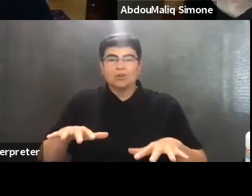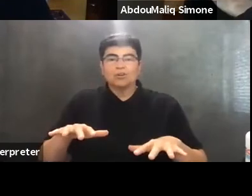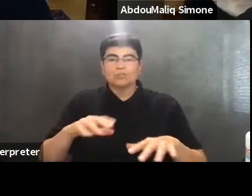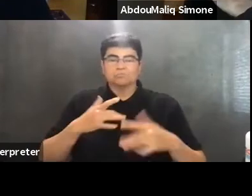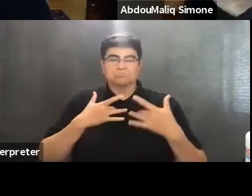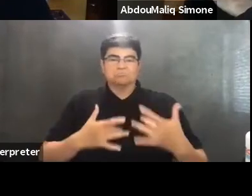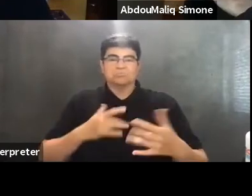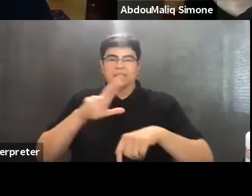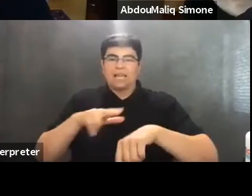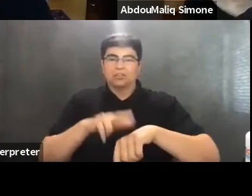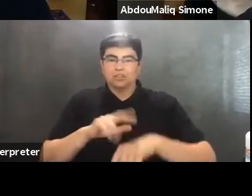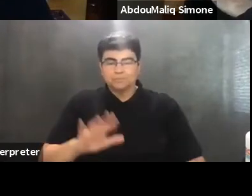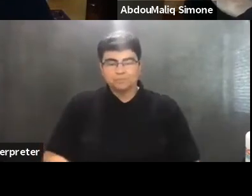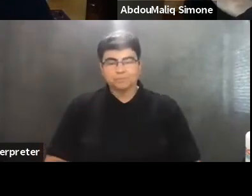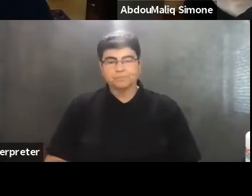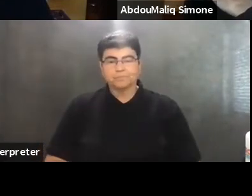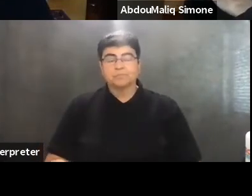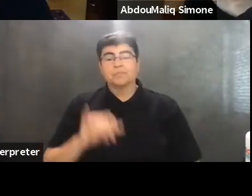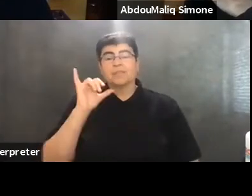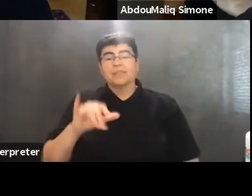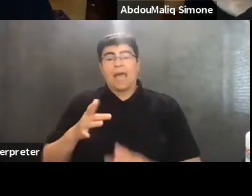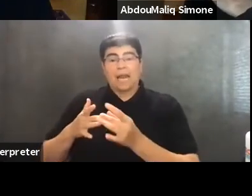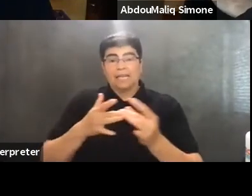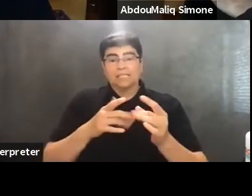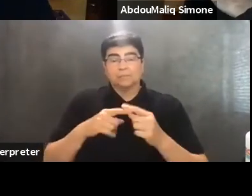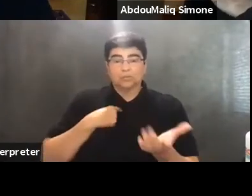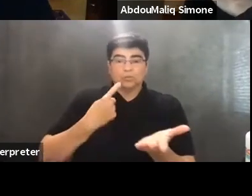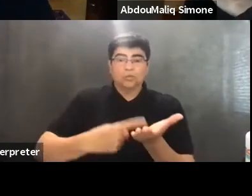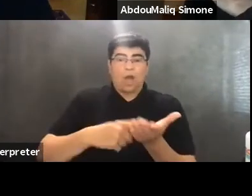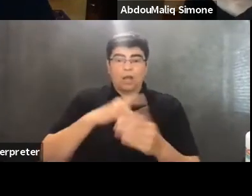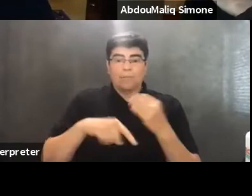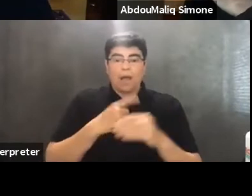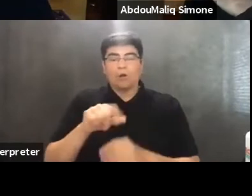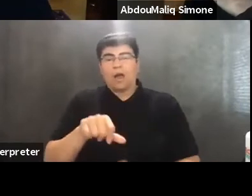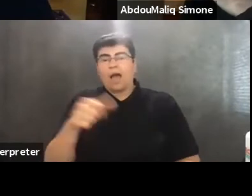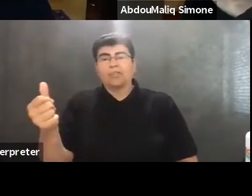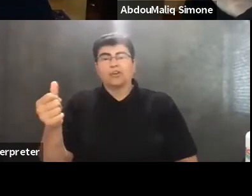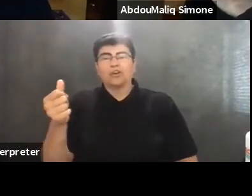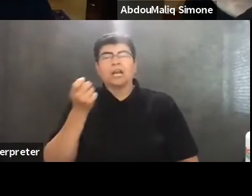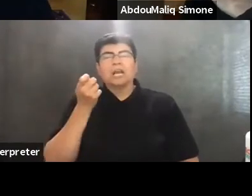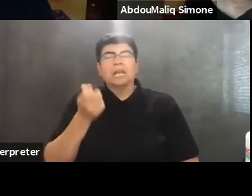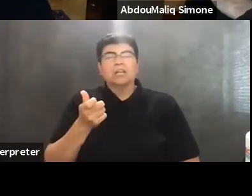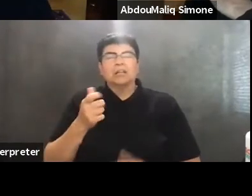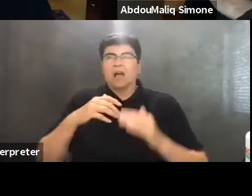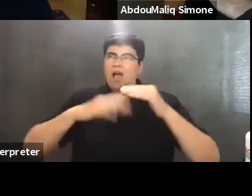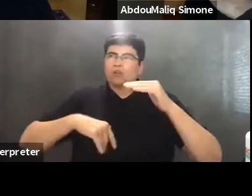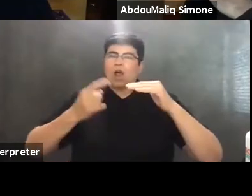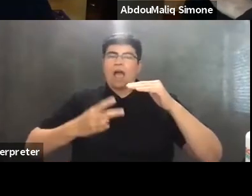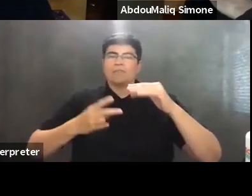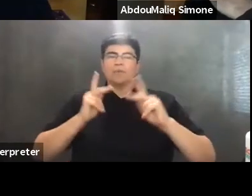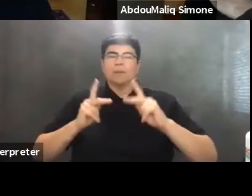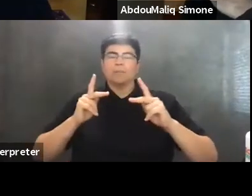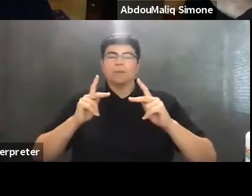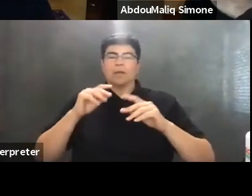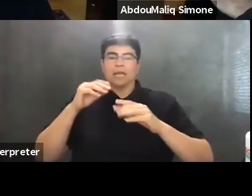And that leads me to talk about the other little under half of the people on the planet